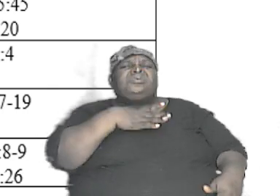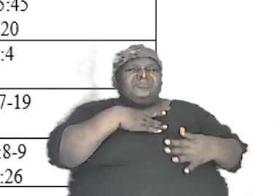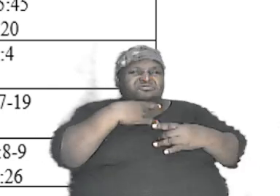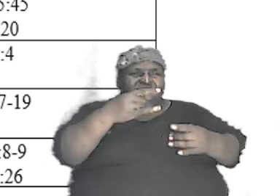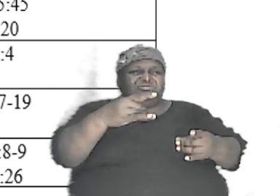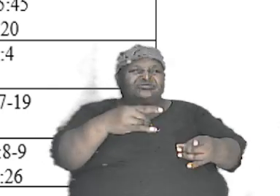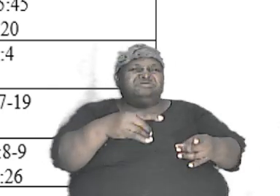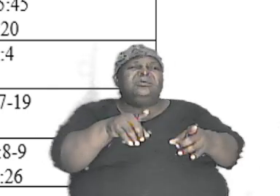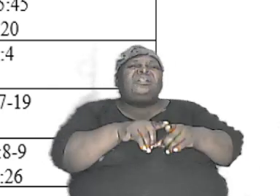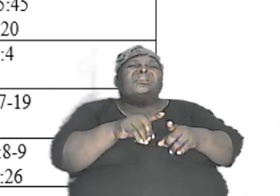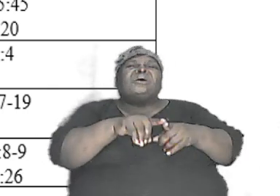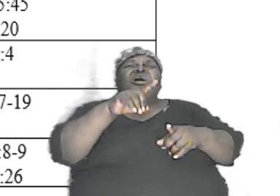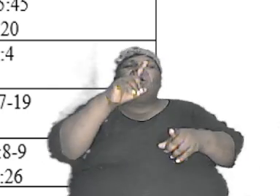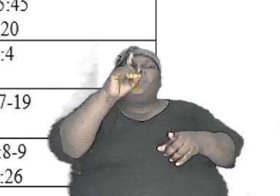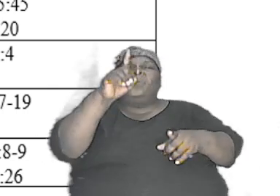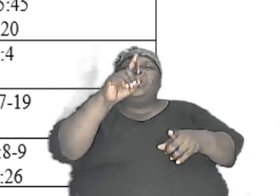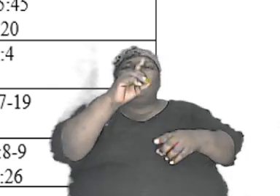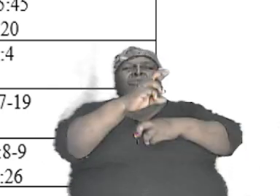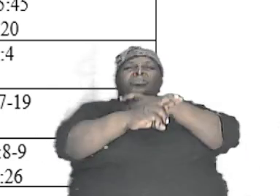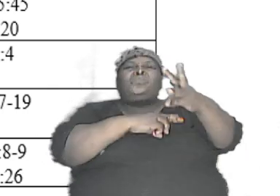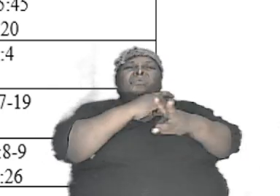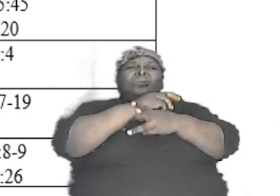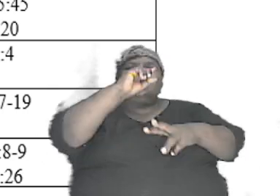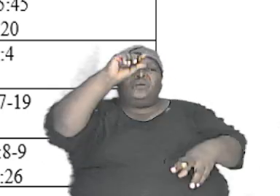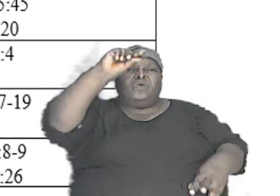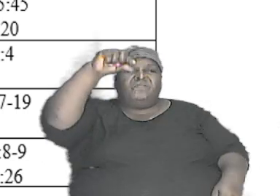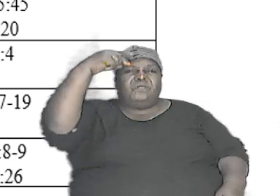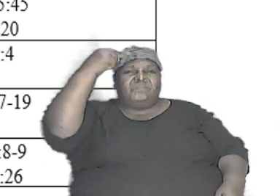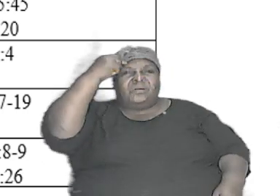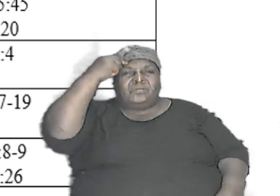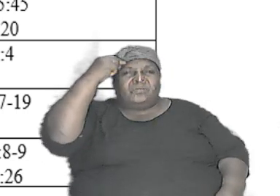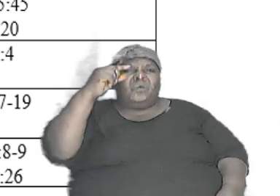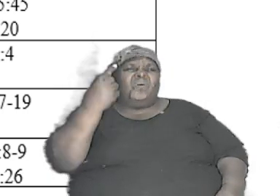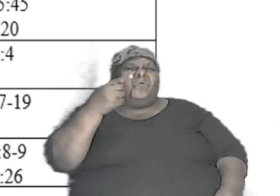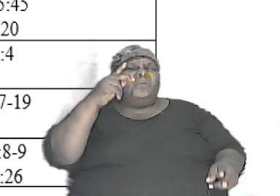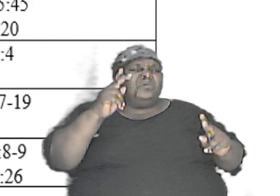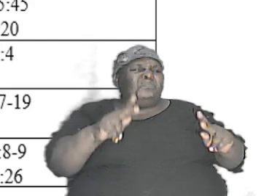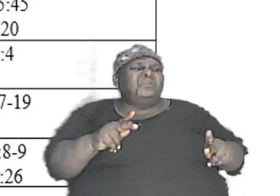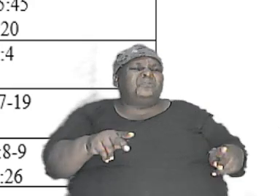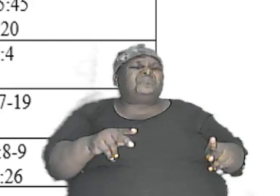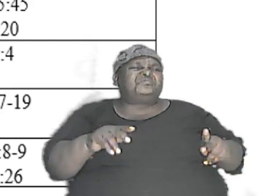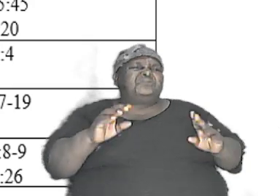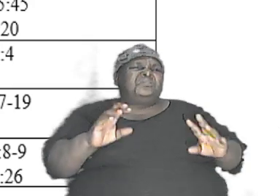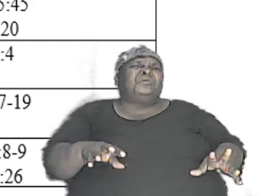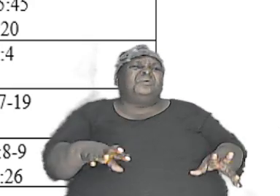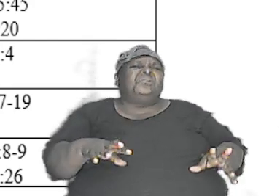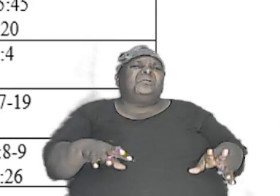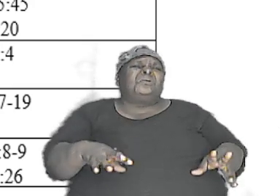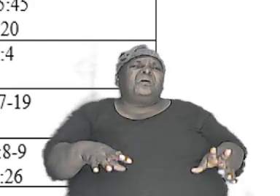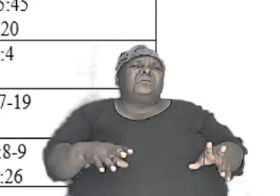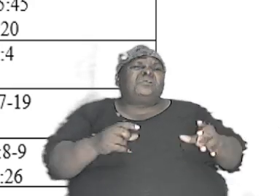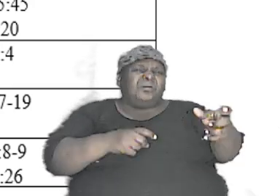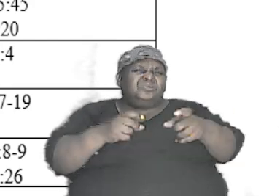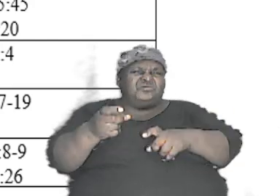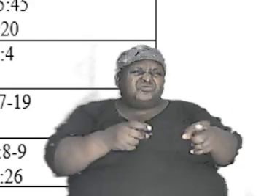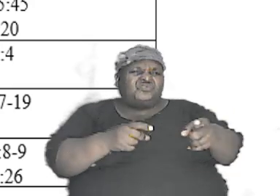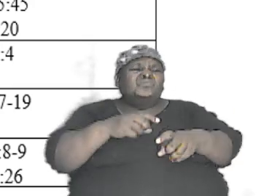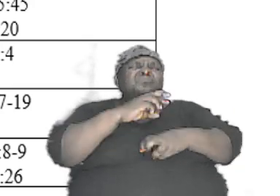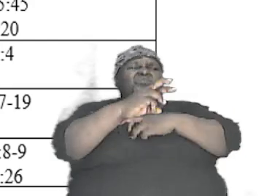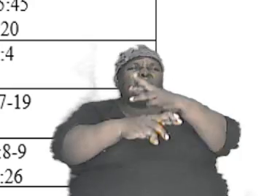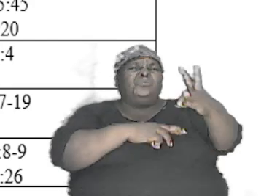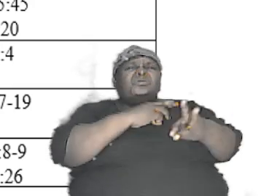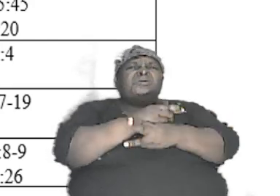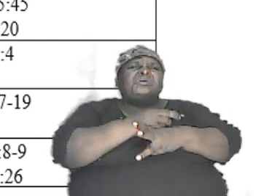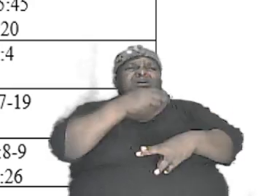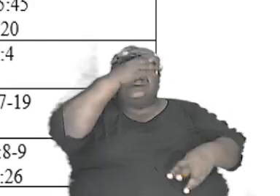one world government because the only person that can rule and run the world is almighty God because the earth is the Lord's